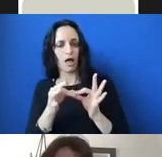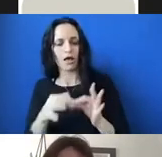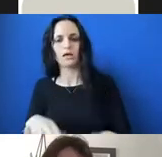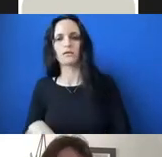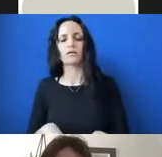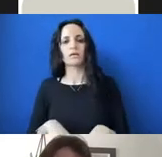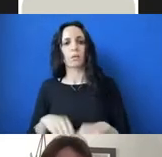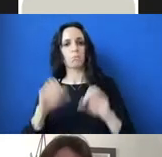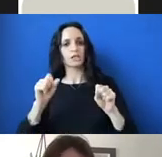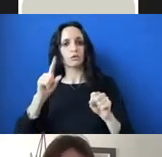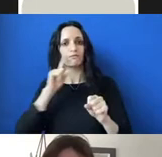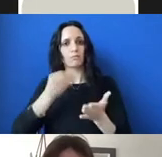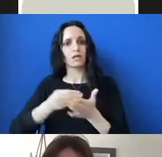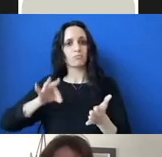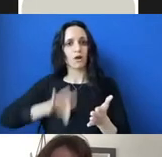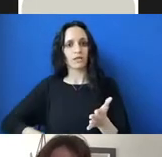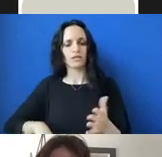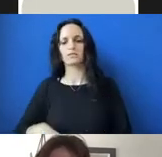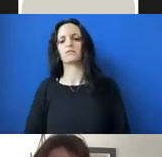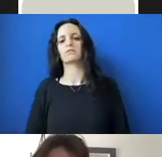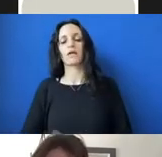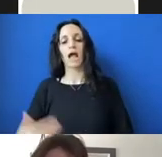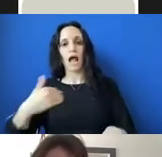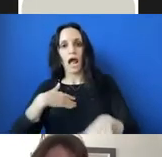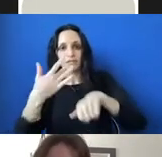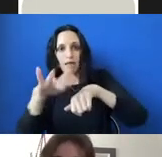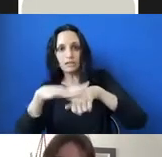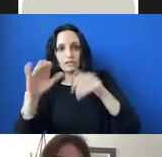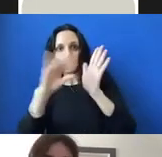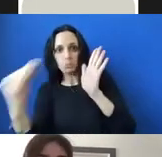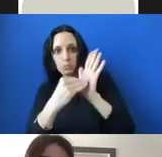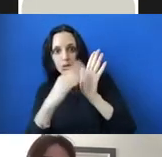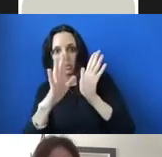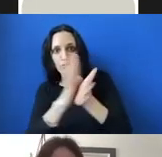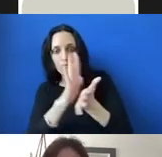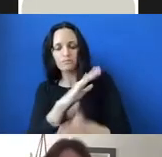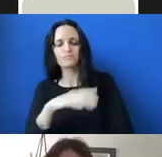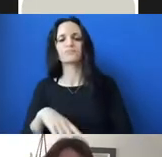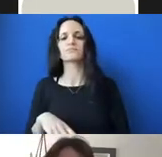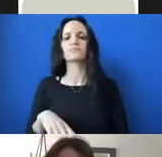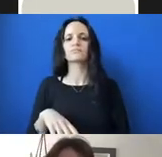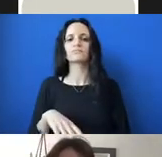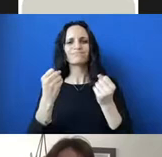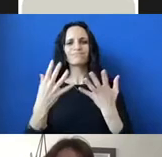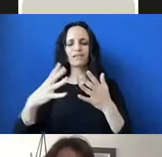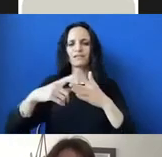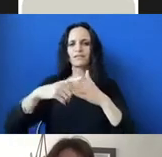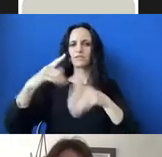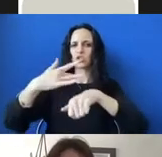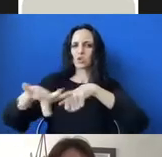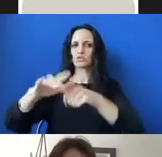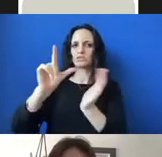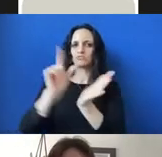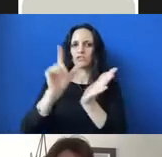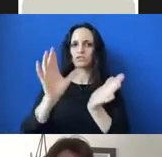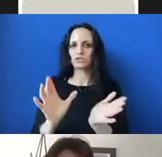sometimes it's whether or not they needed to fill some space. But most importantly, a lot of these early printers really avoided